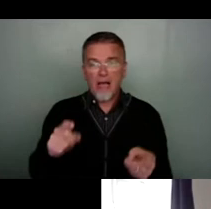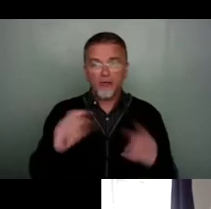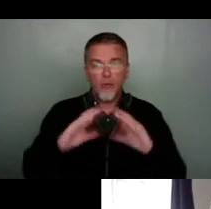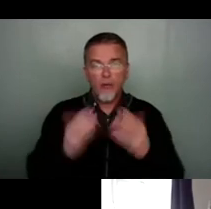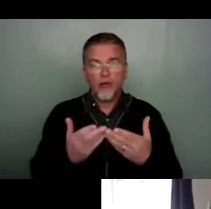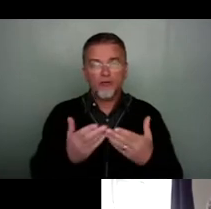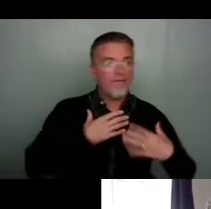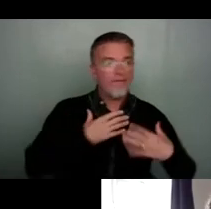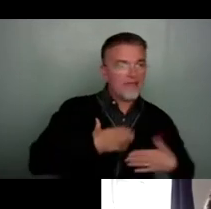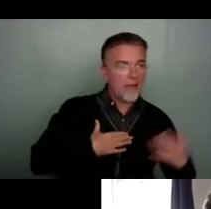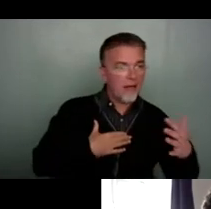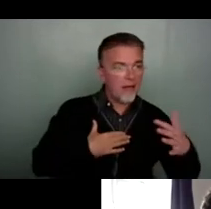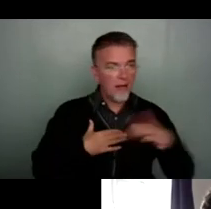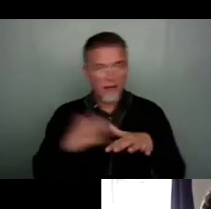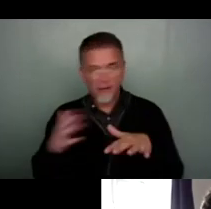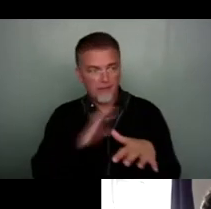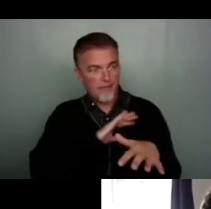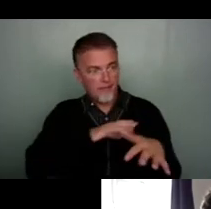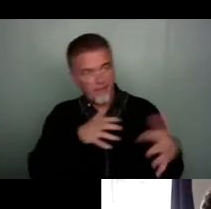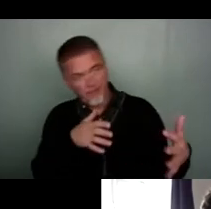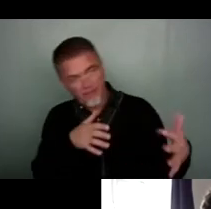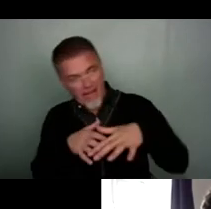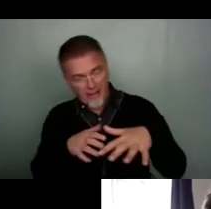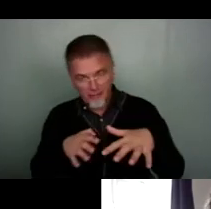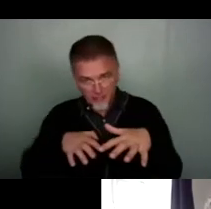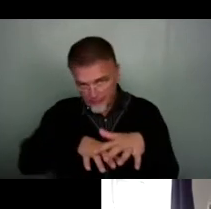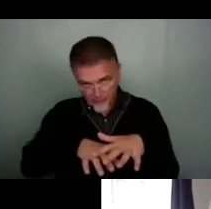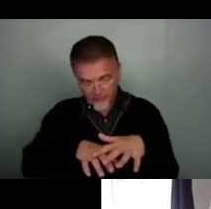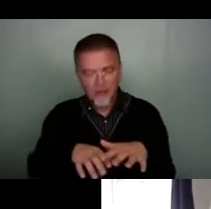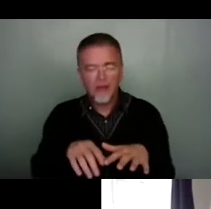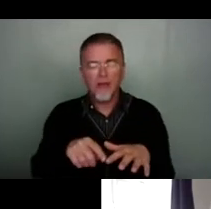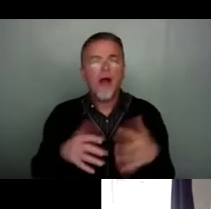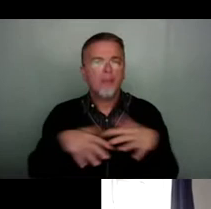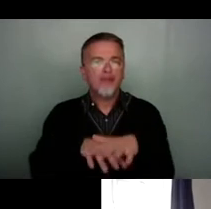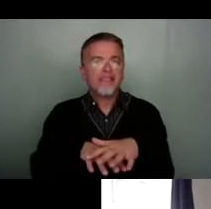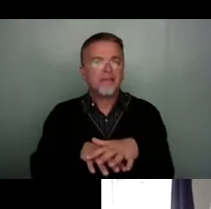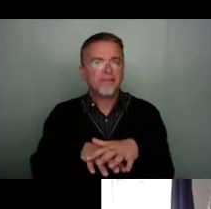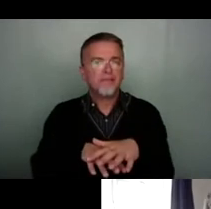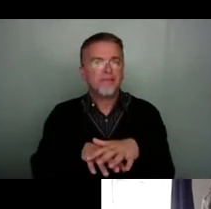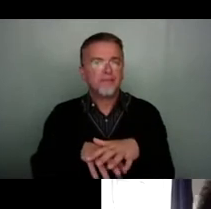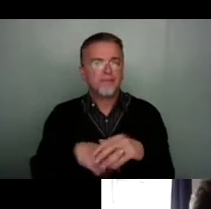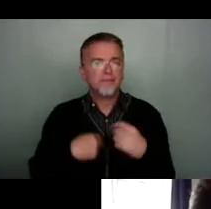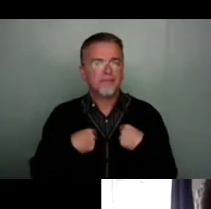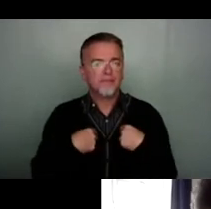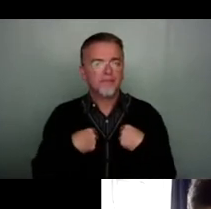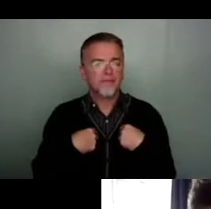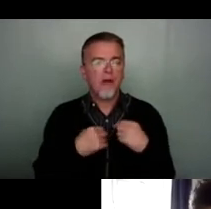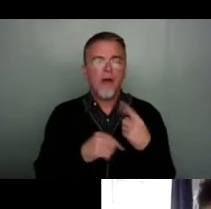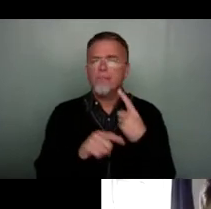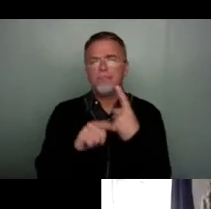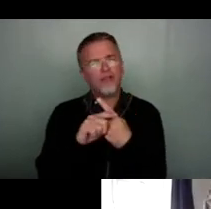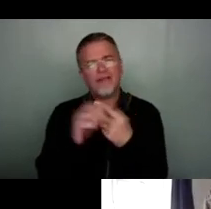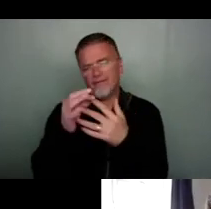experiences as well is a sort of hybrid approach, because there's positive things